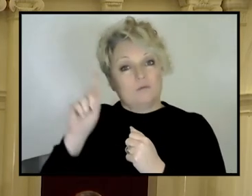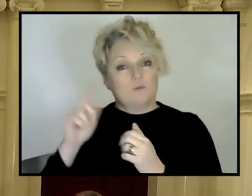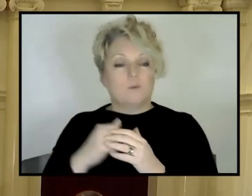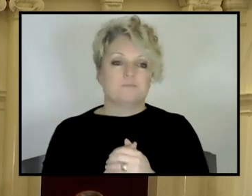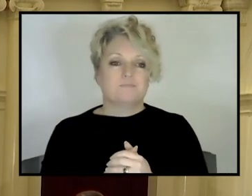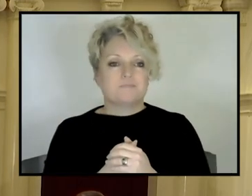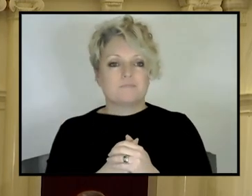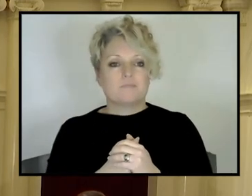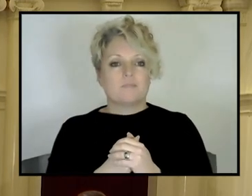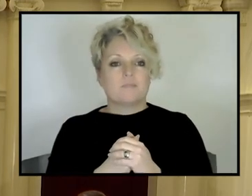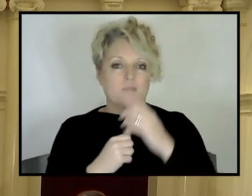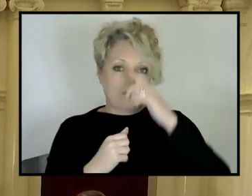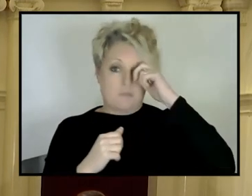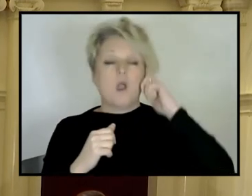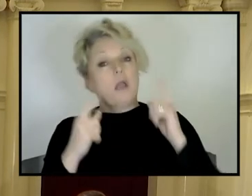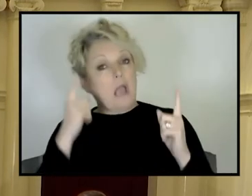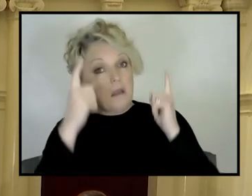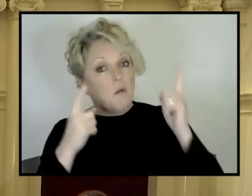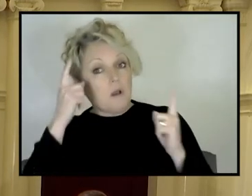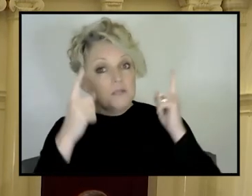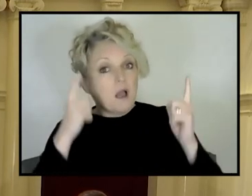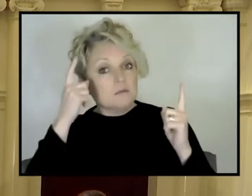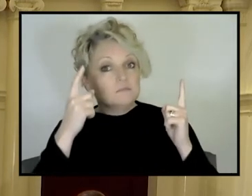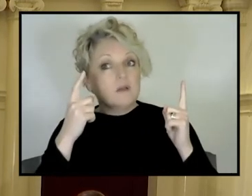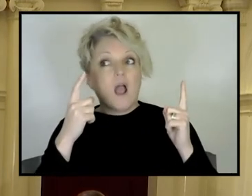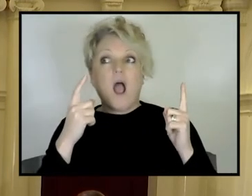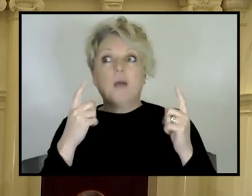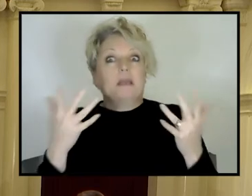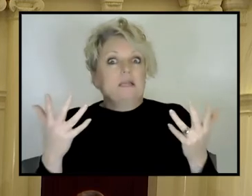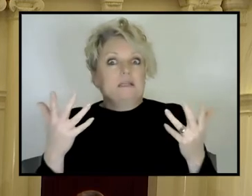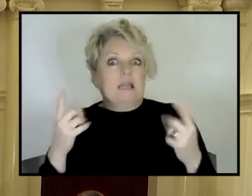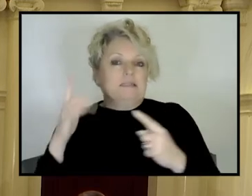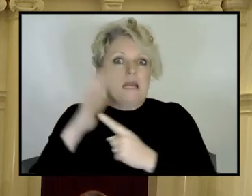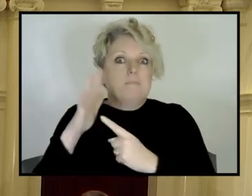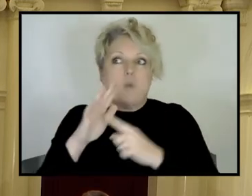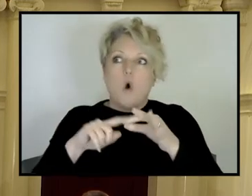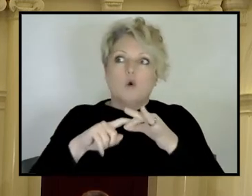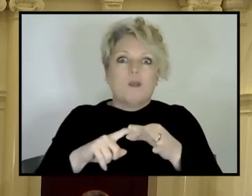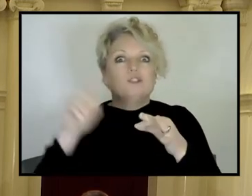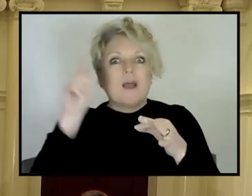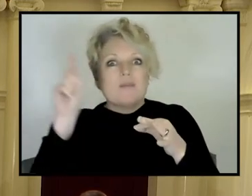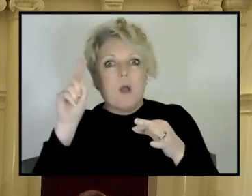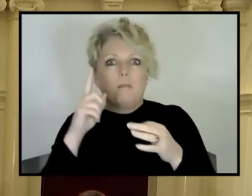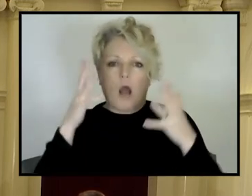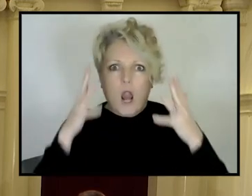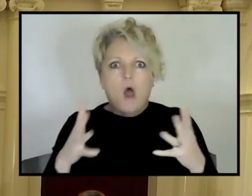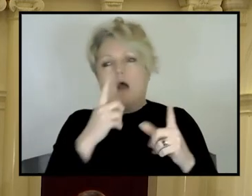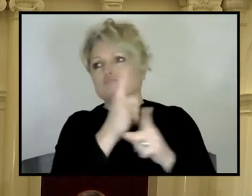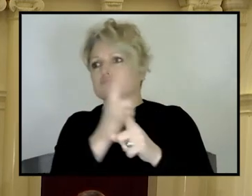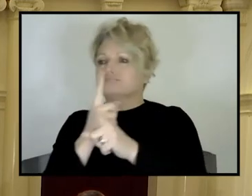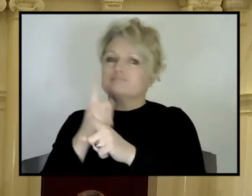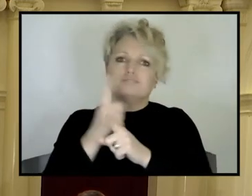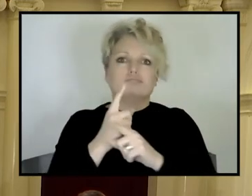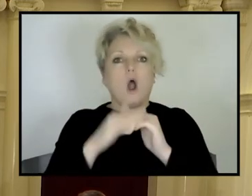What do other people think? I mean, it's the, you know, the most critical question facing us, and yet there is still some,